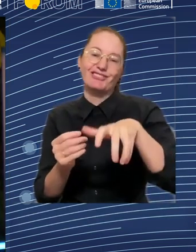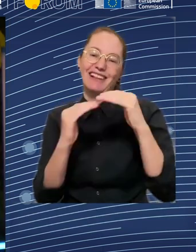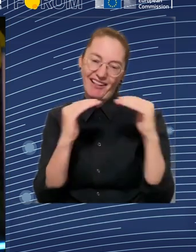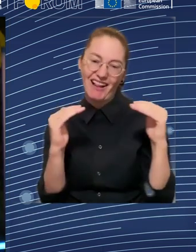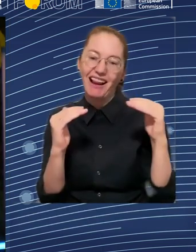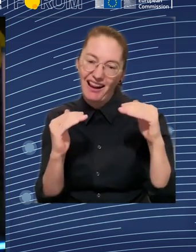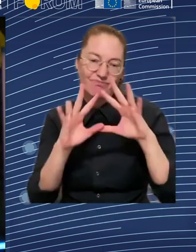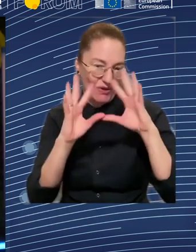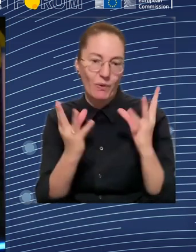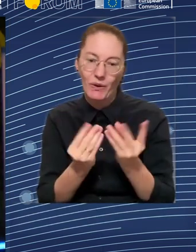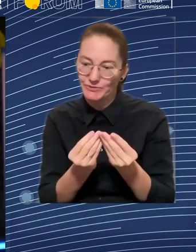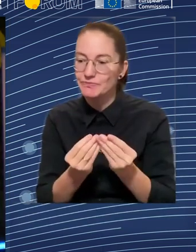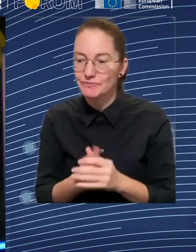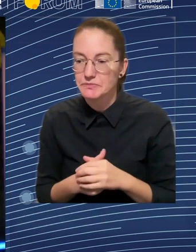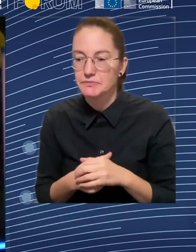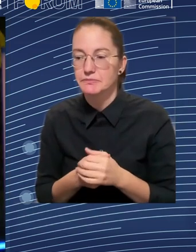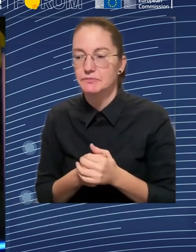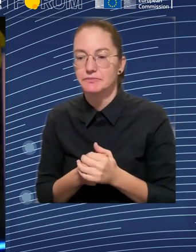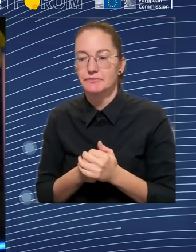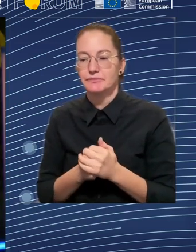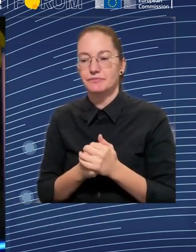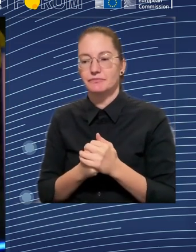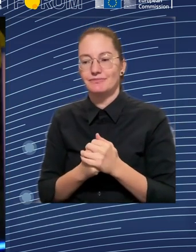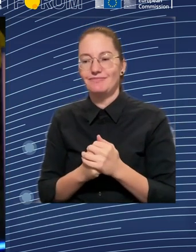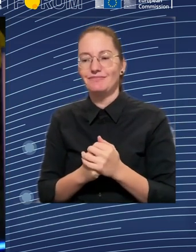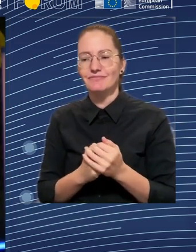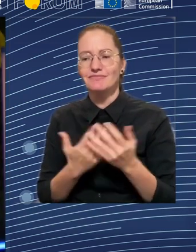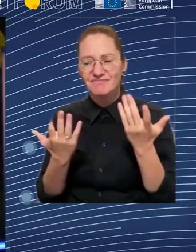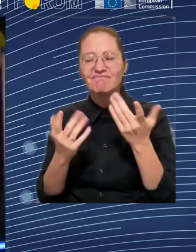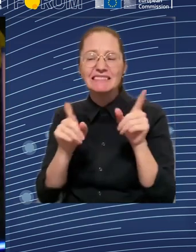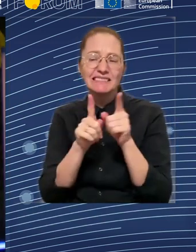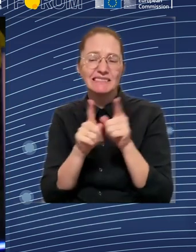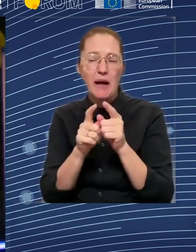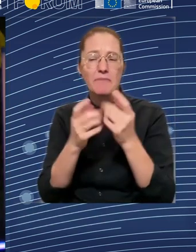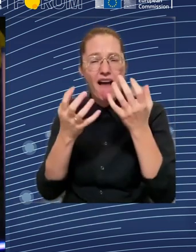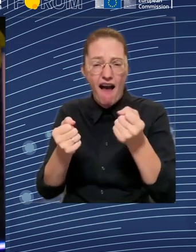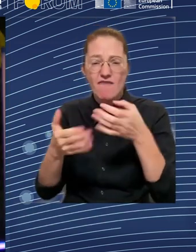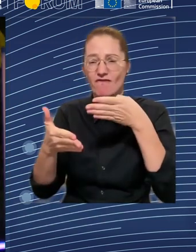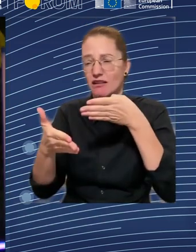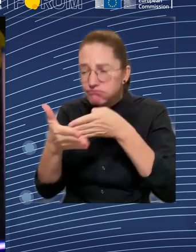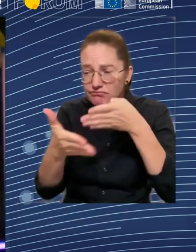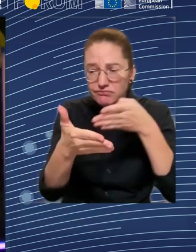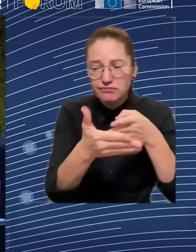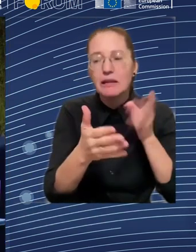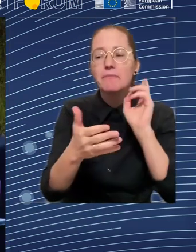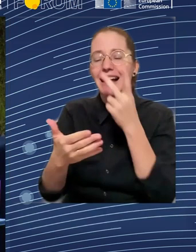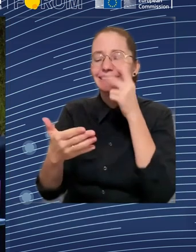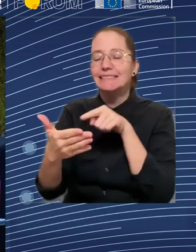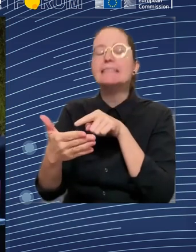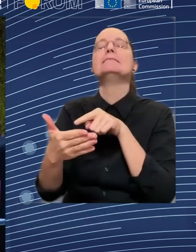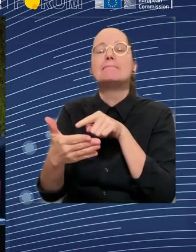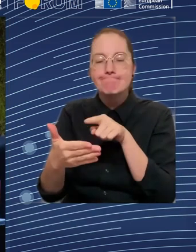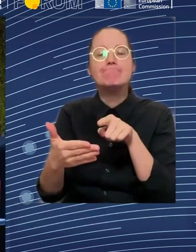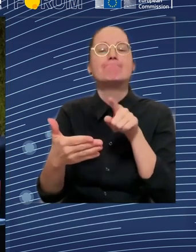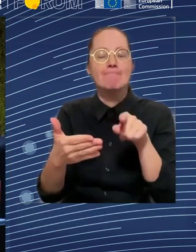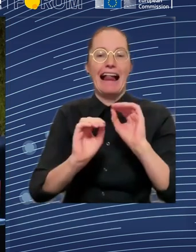crucial for the implementation of green and digital transition is to work